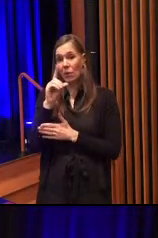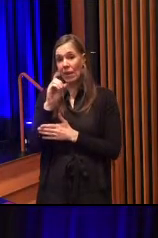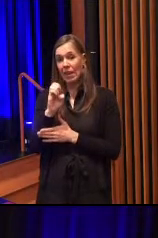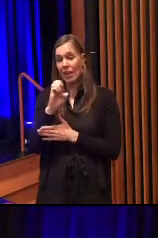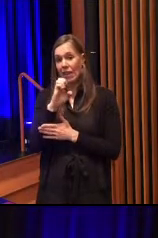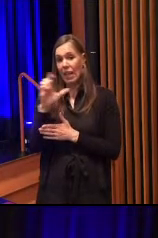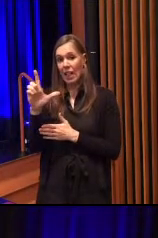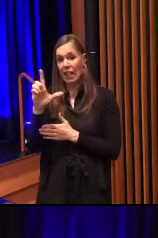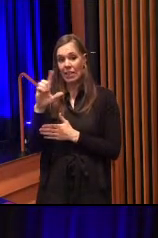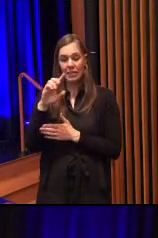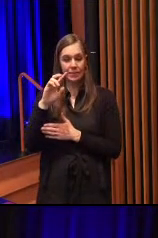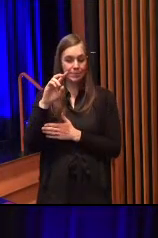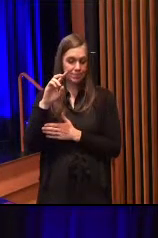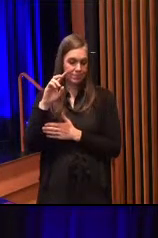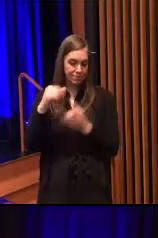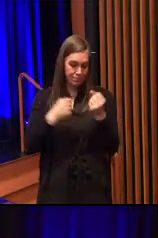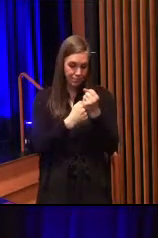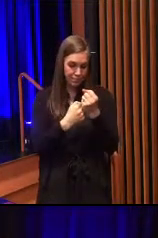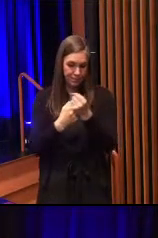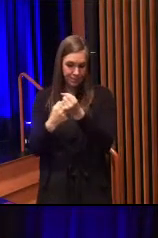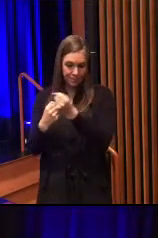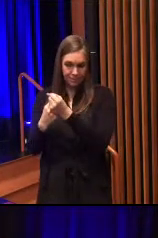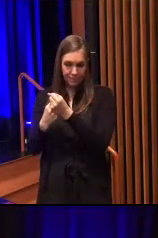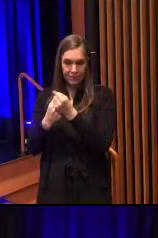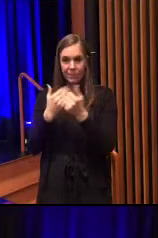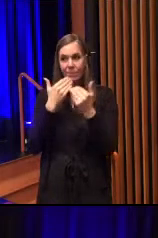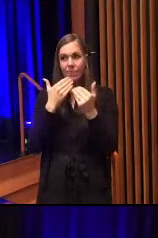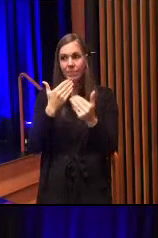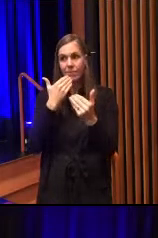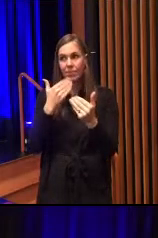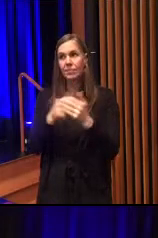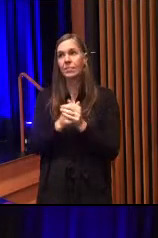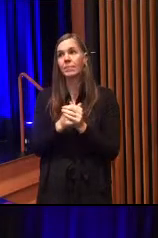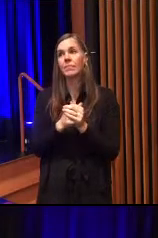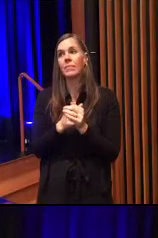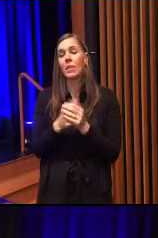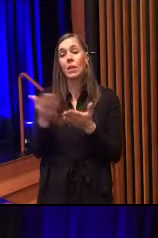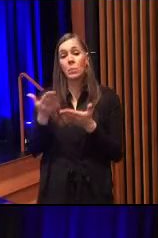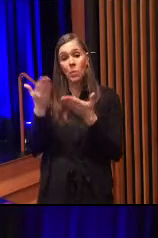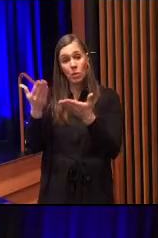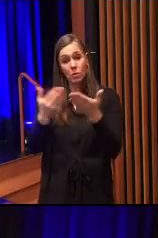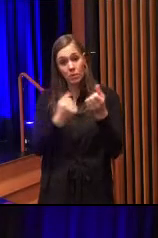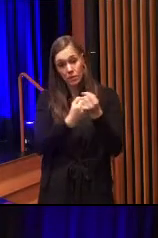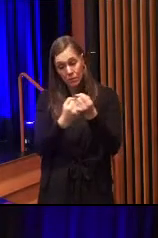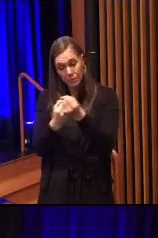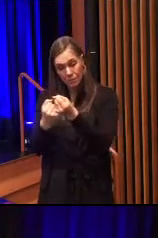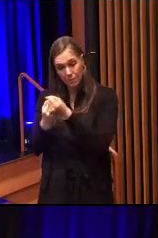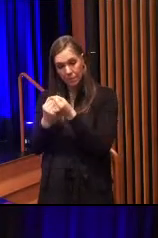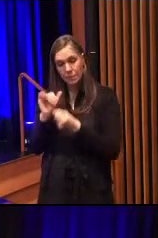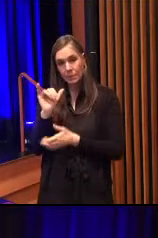president. Second. Second. Thank you. There's been a motion and a second.